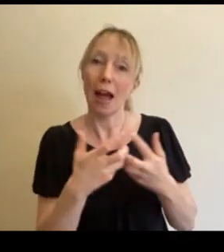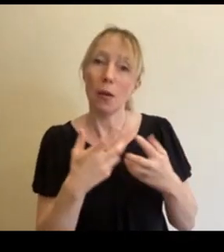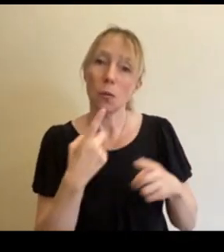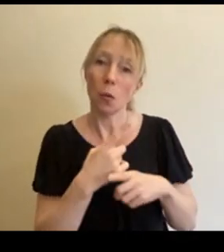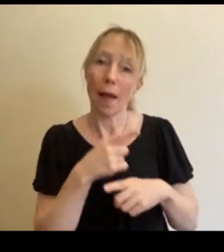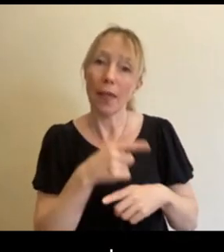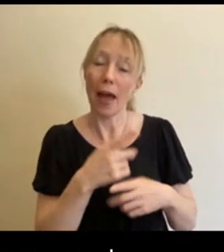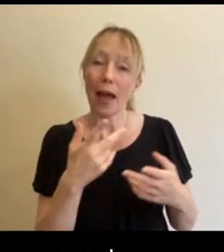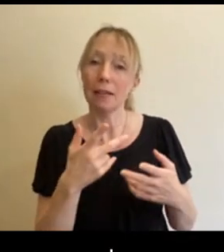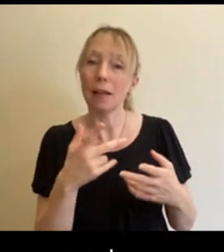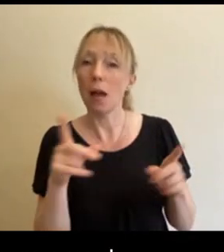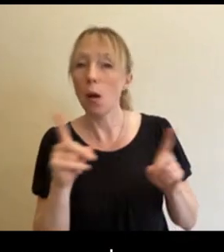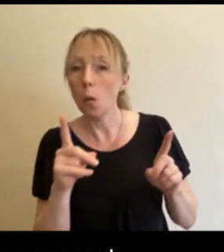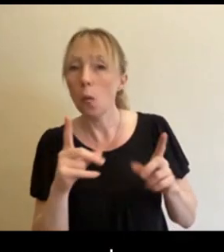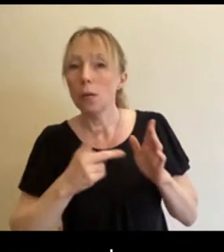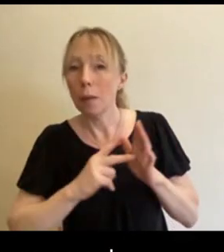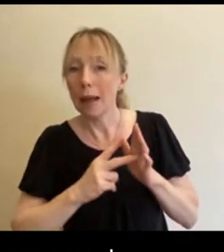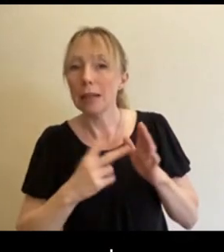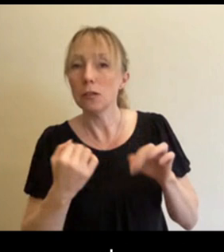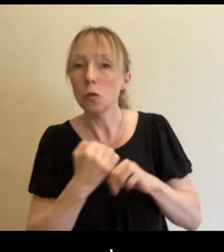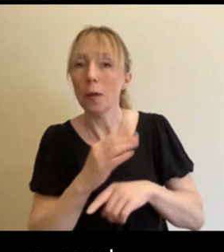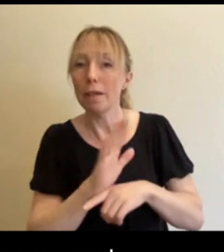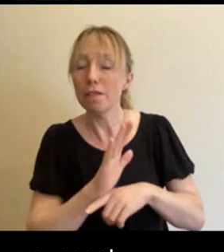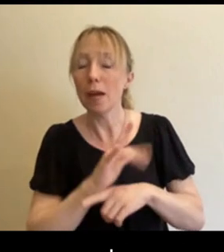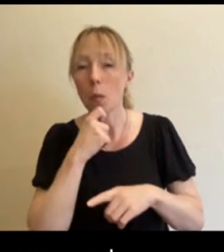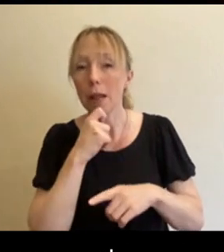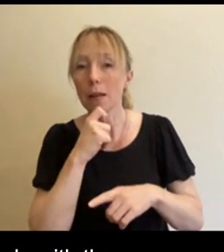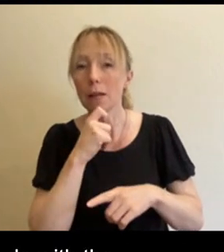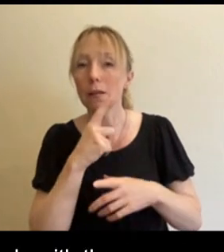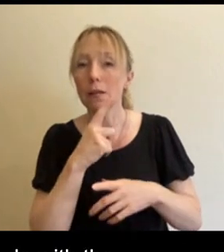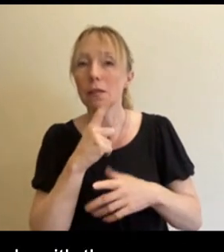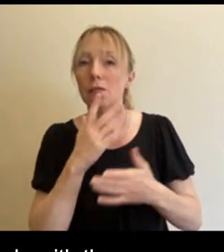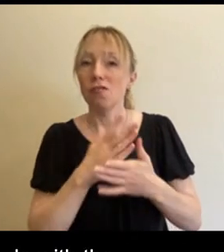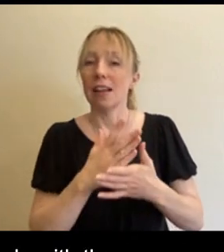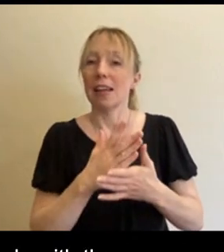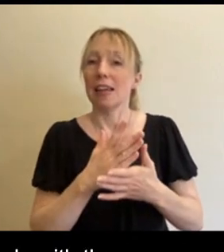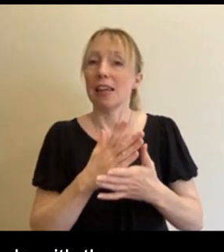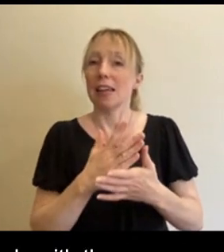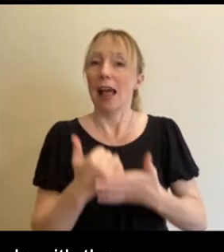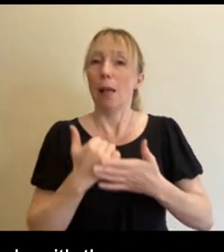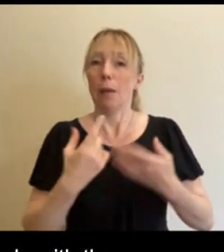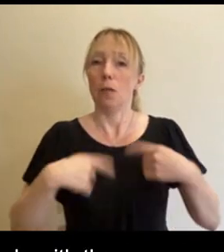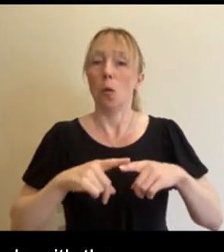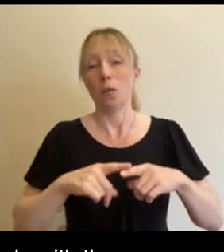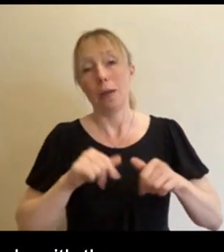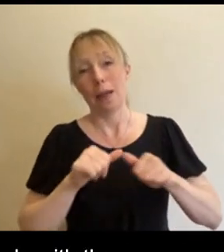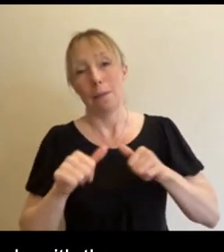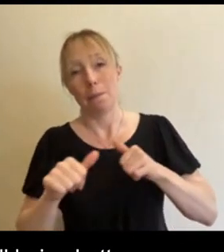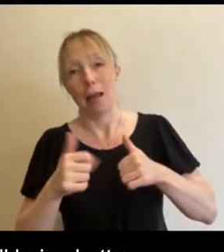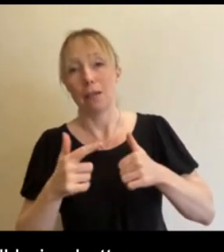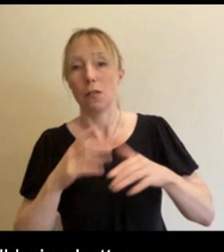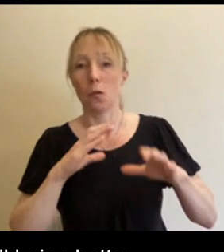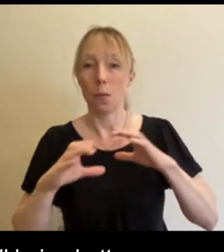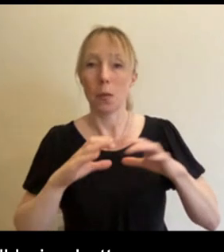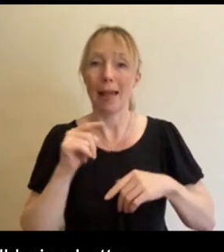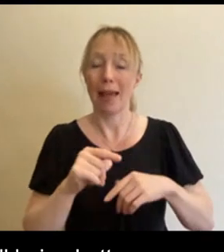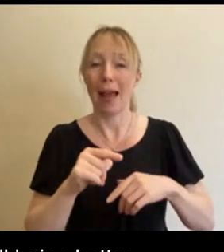you're planning to do with the moving image project will all contribute to us all being better equipped to communicate it and to move